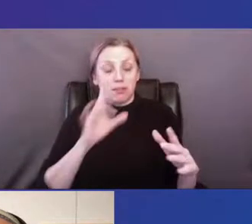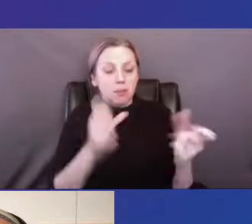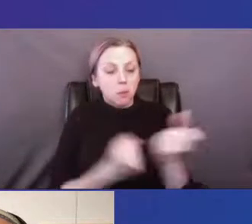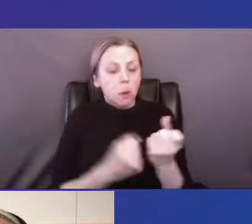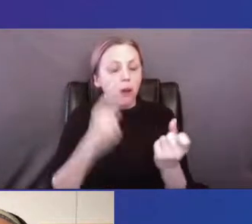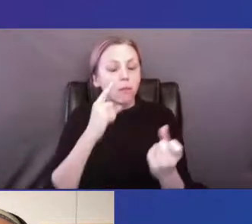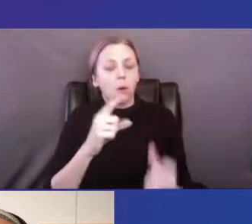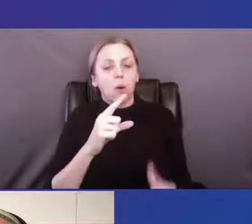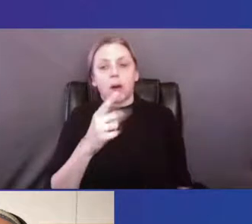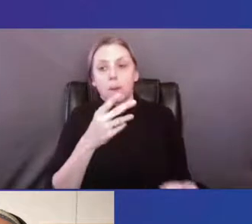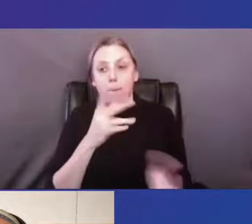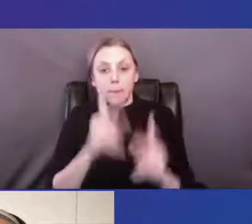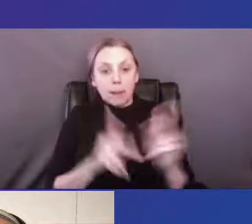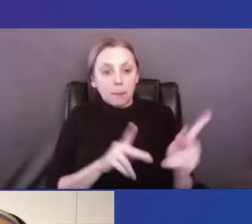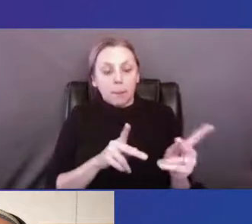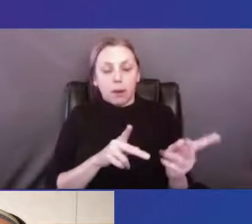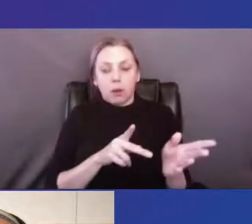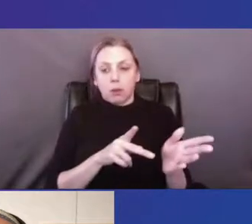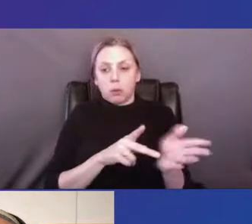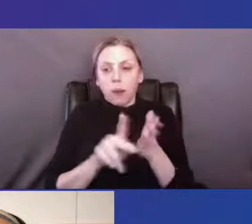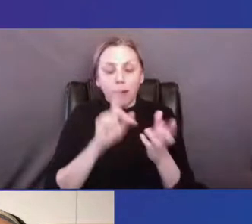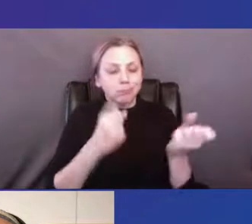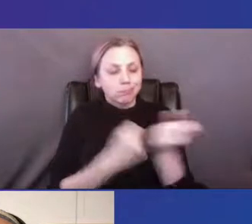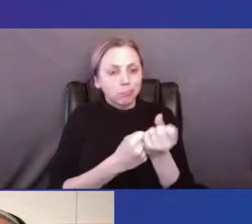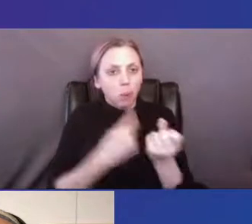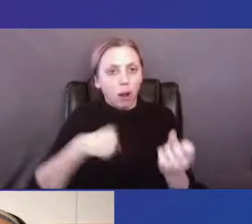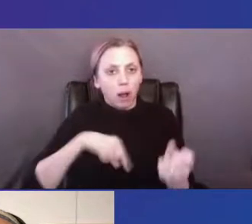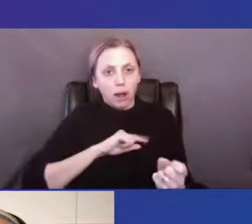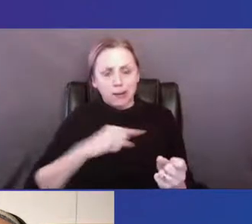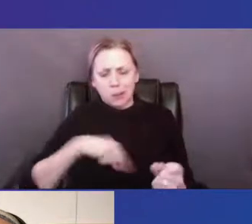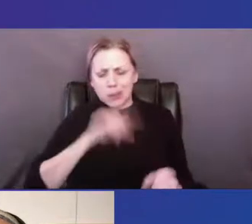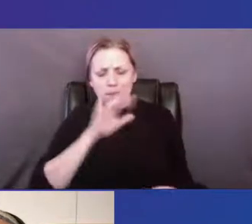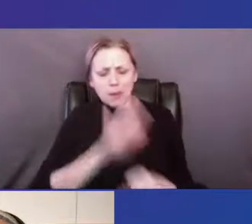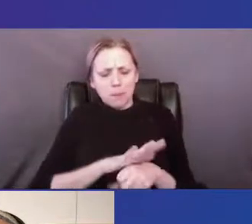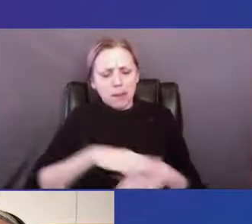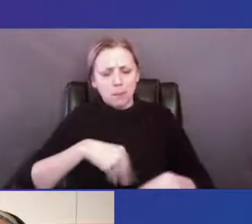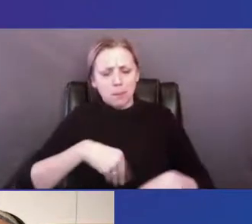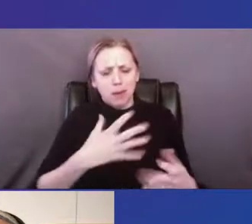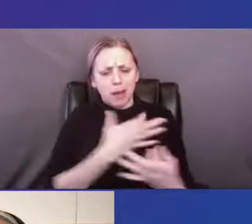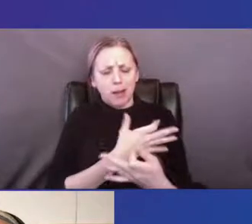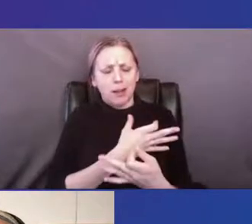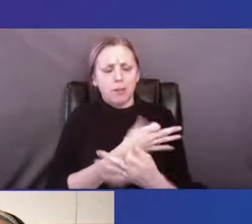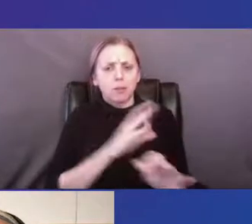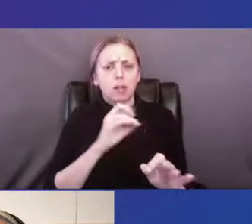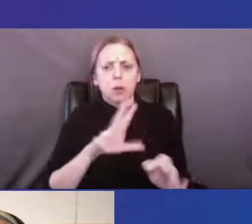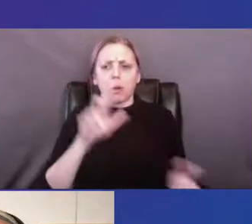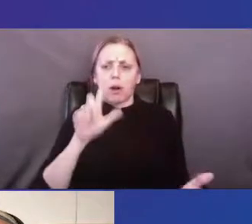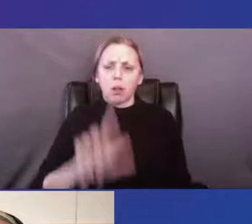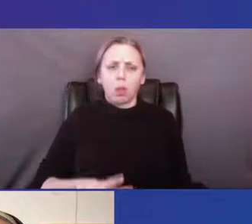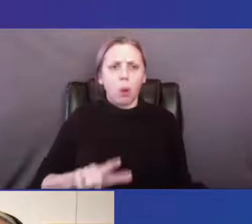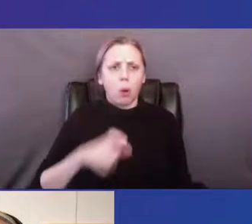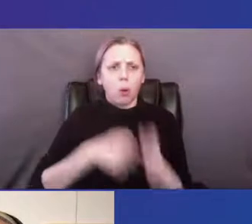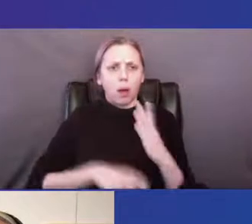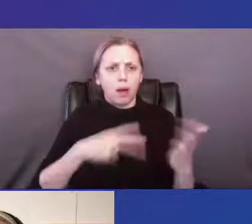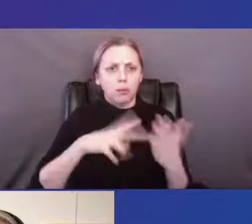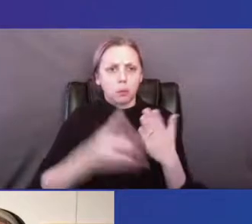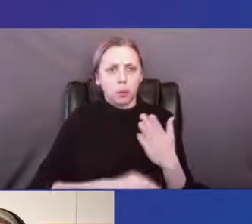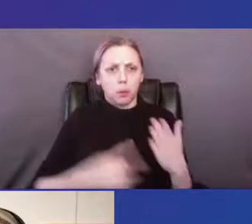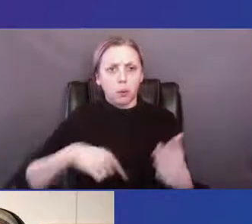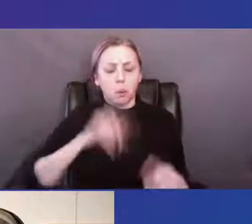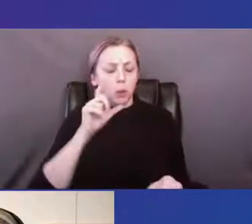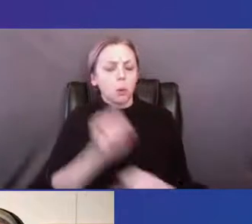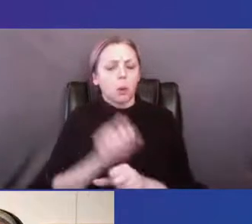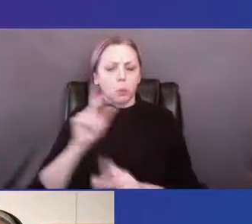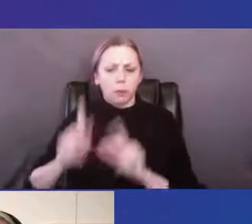donors. We are committed to ensuring our programs are free or low cost and work with our partners in philanthropy